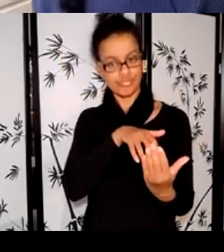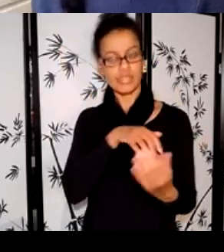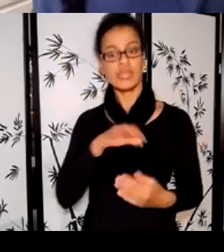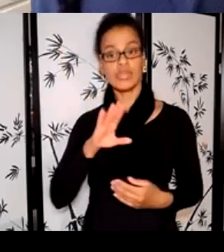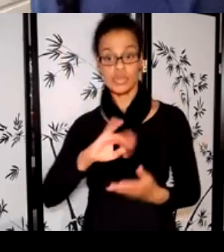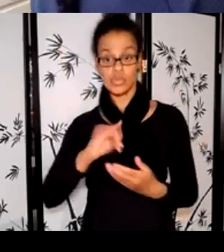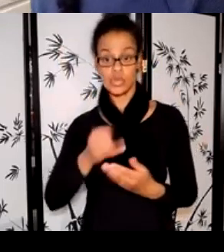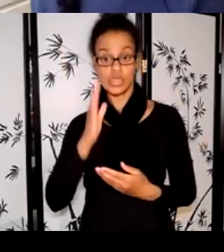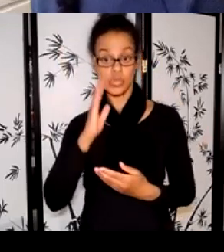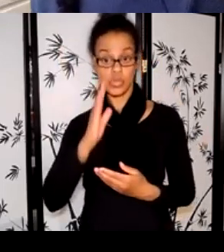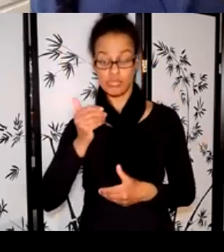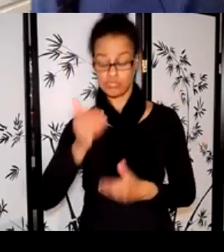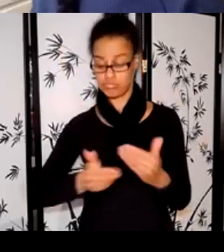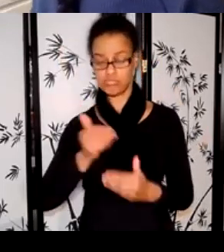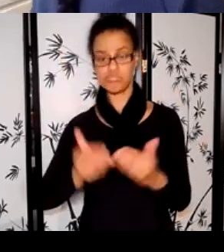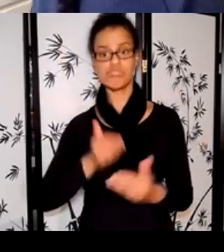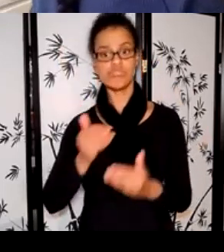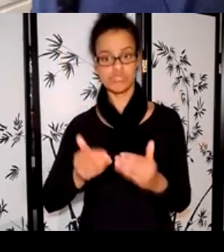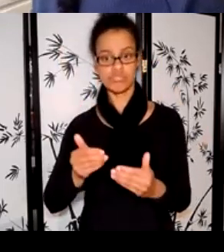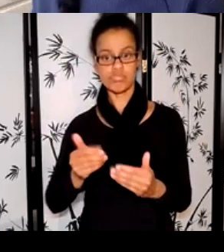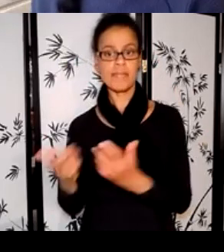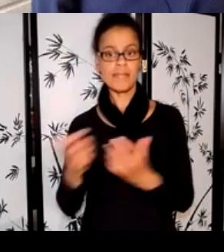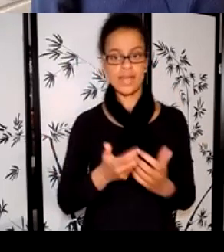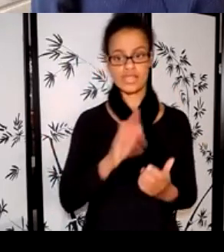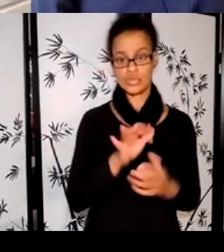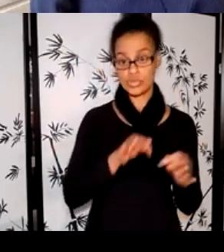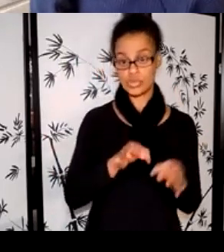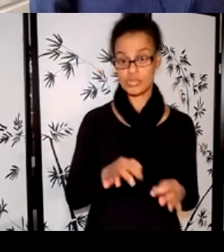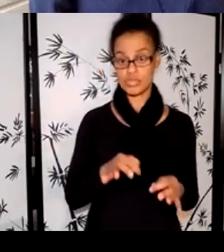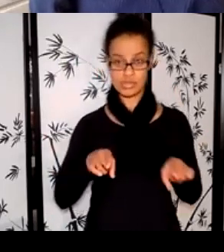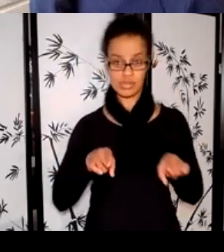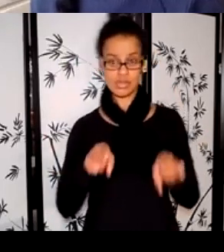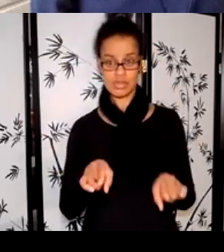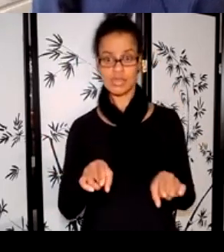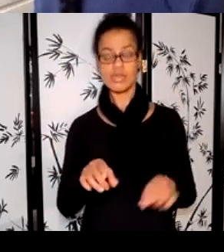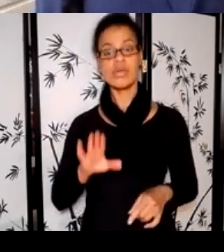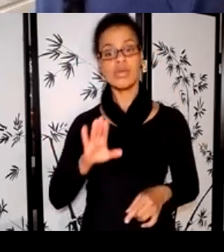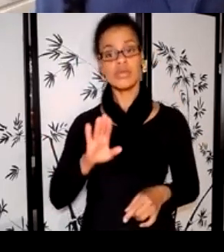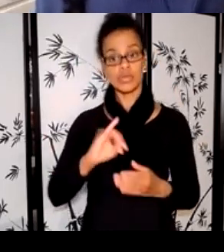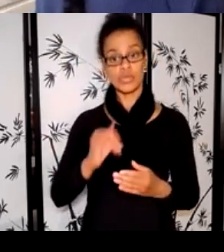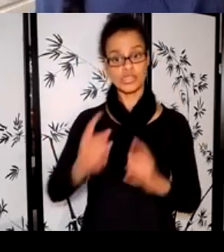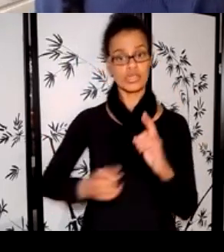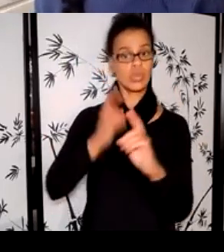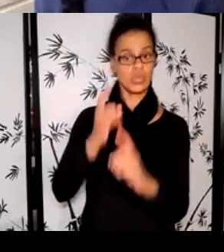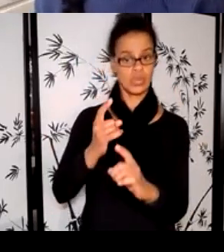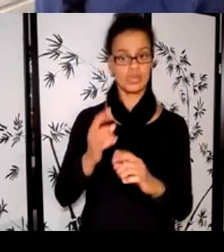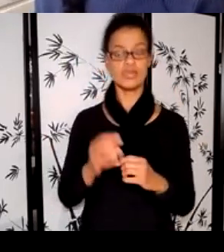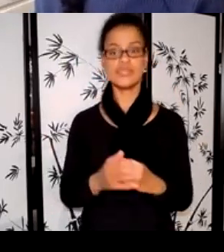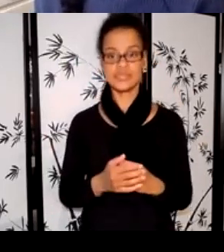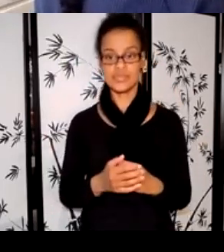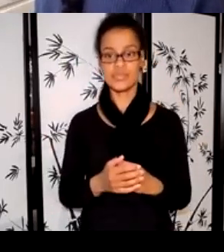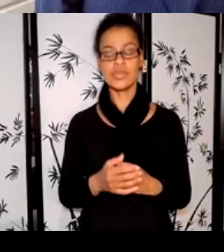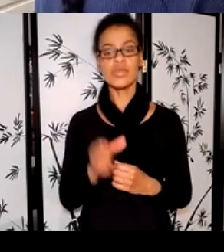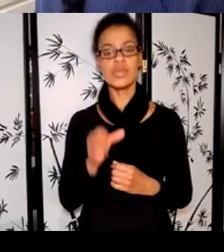applicant will reach their goals. So this last criterion basically asks if the overall application has addressed